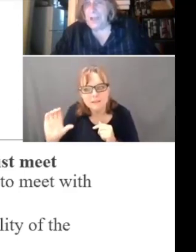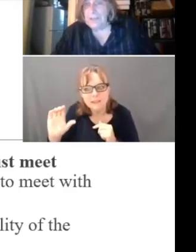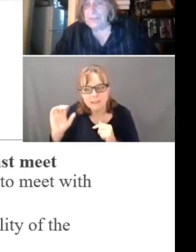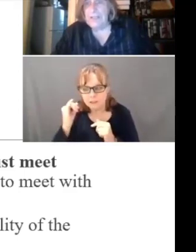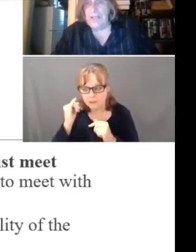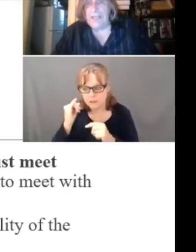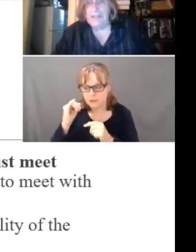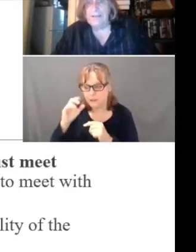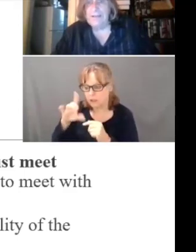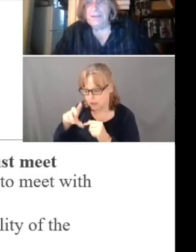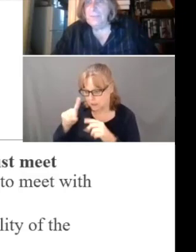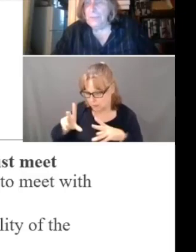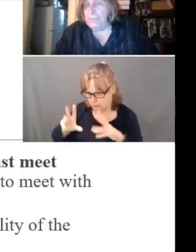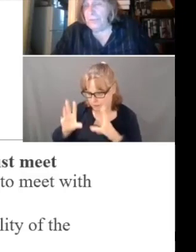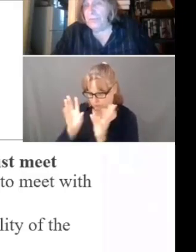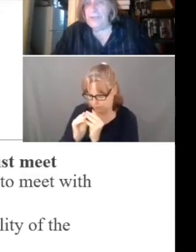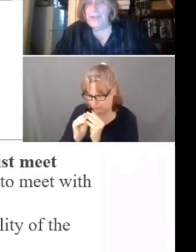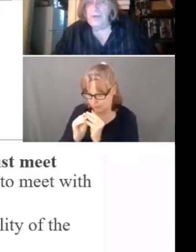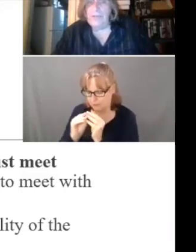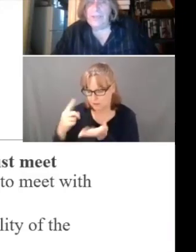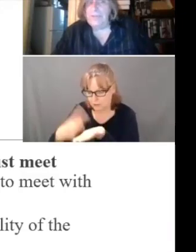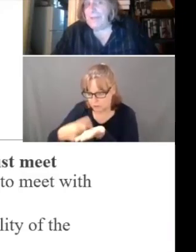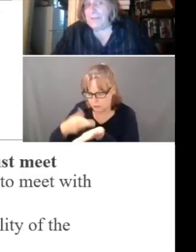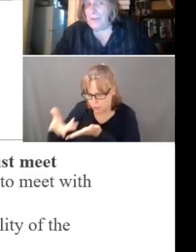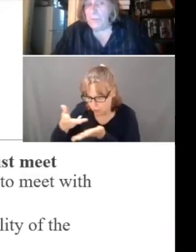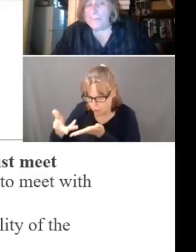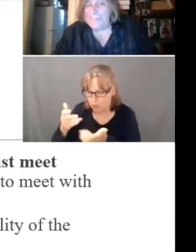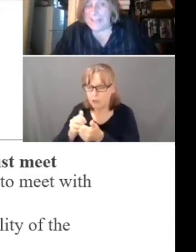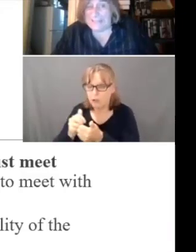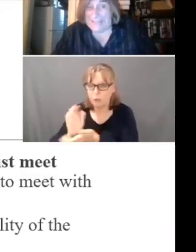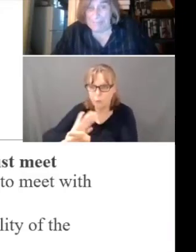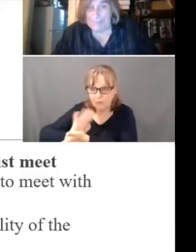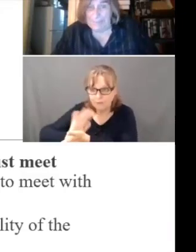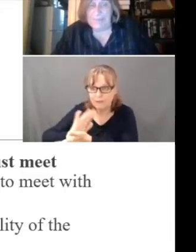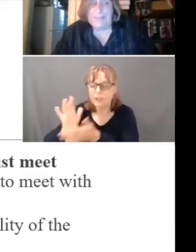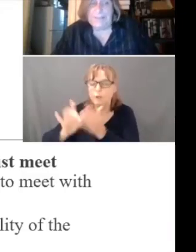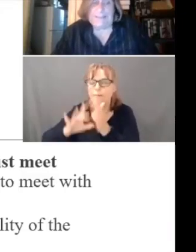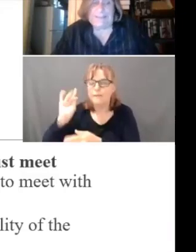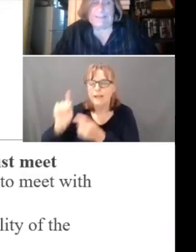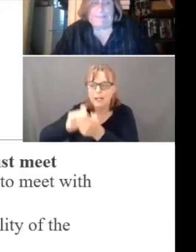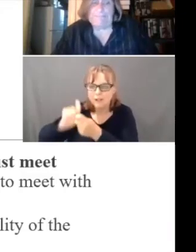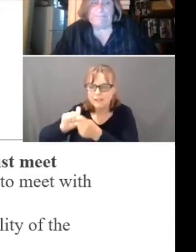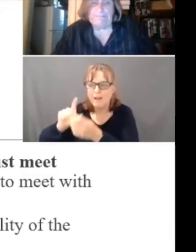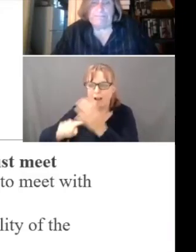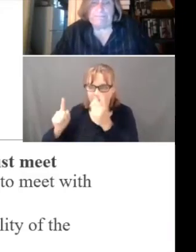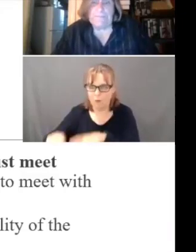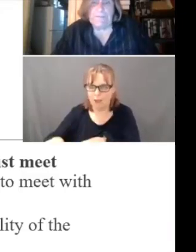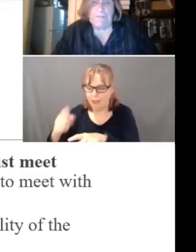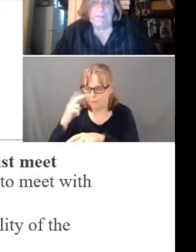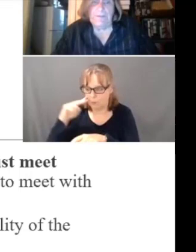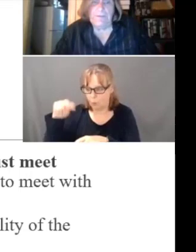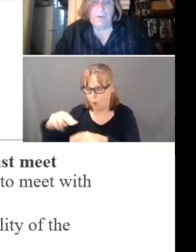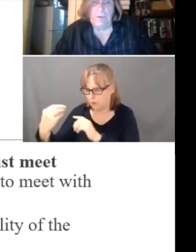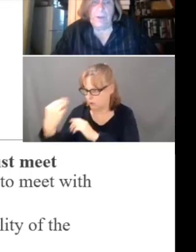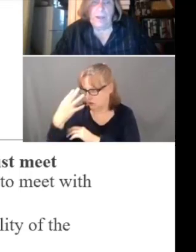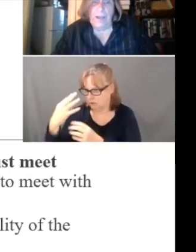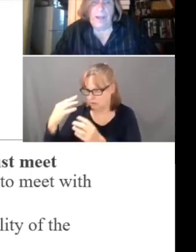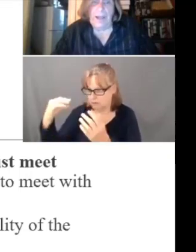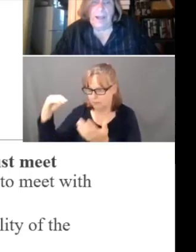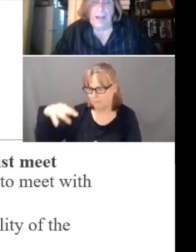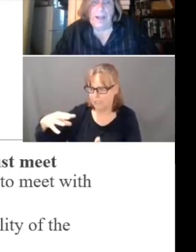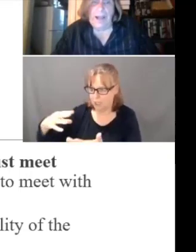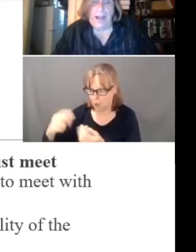client, talk to the client, review the videotape and find out what exactly happened. Um, so